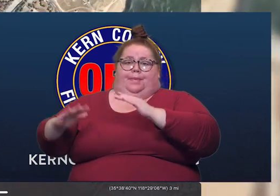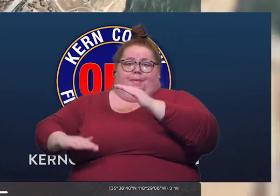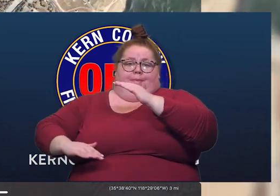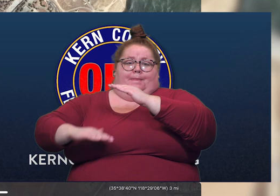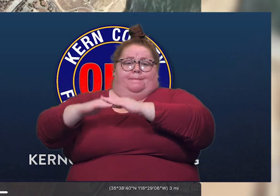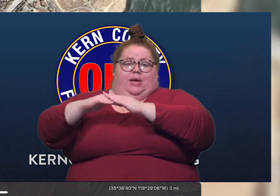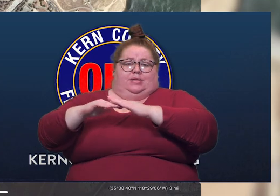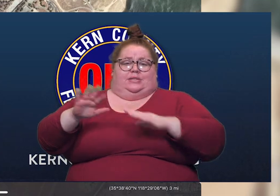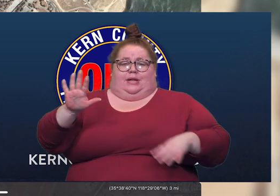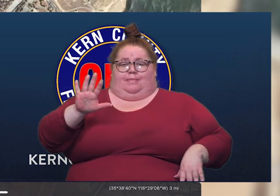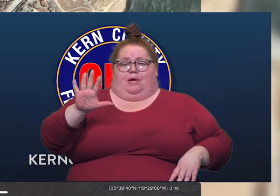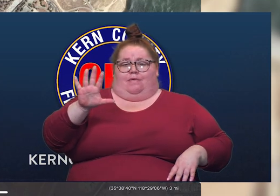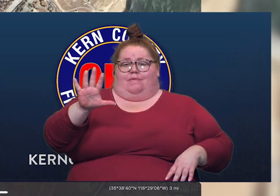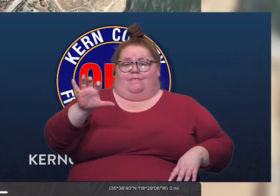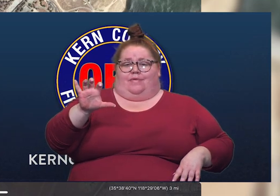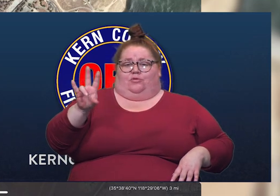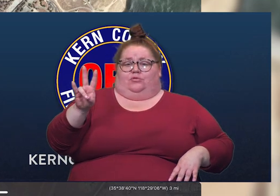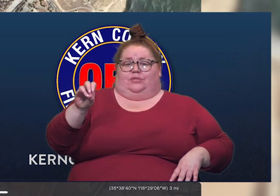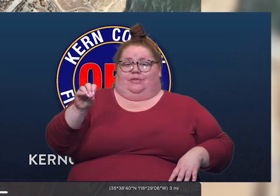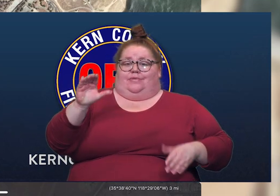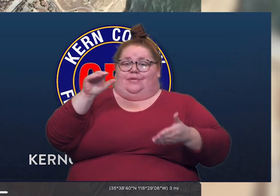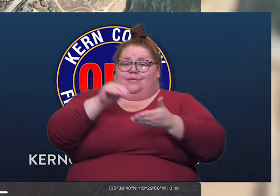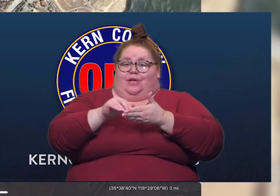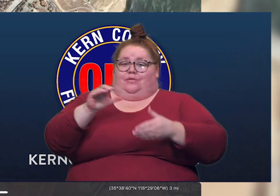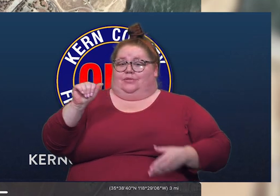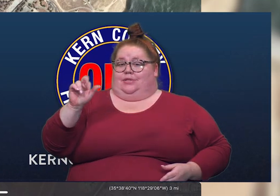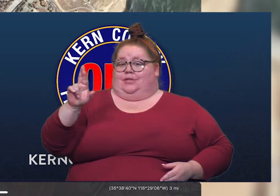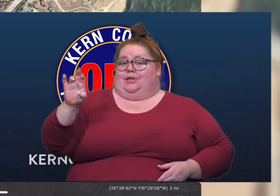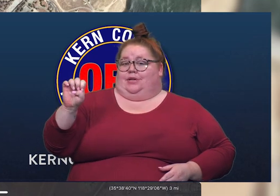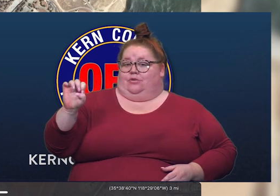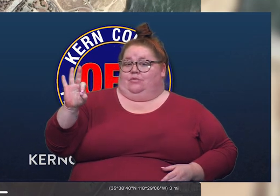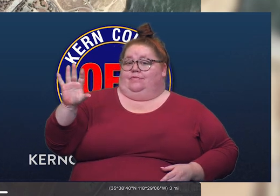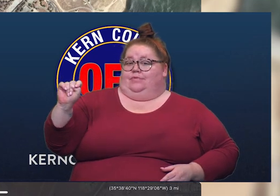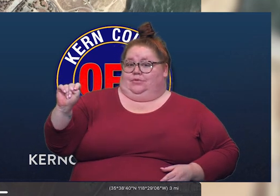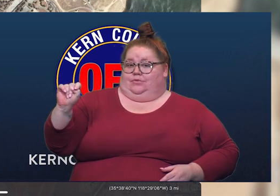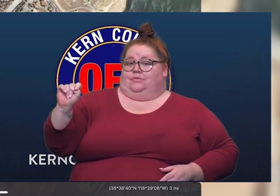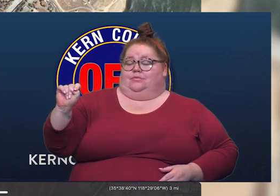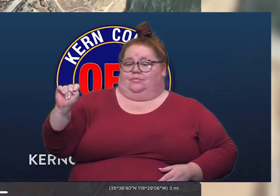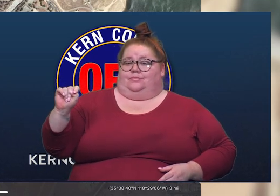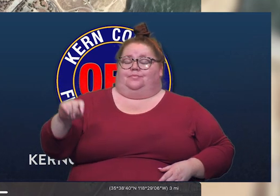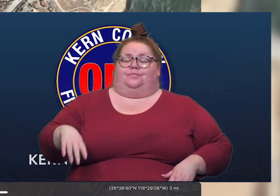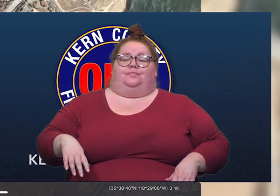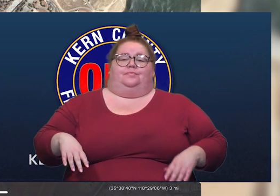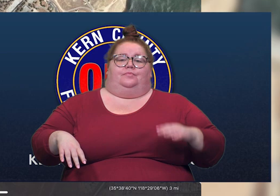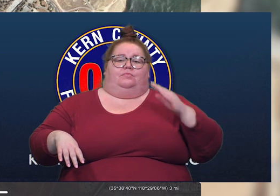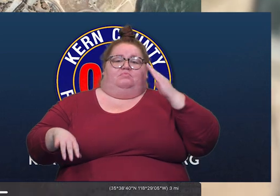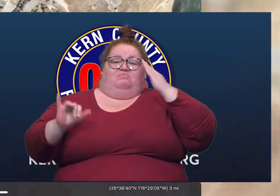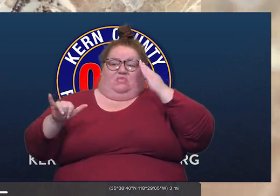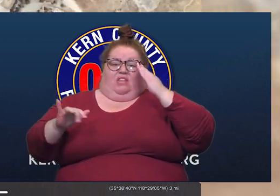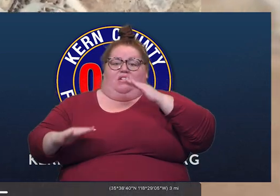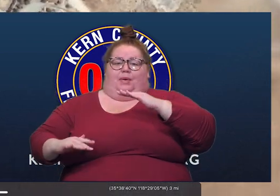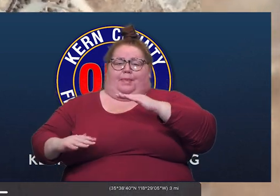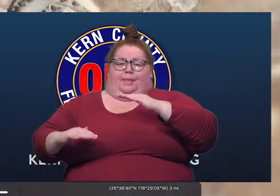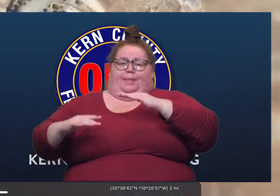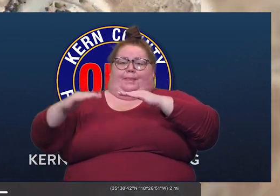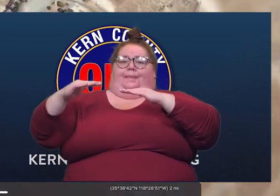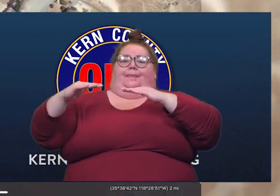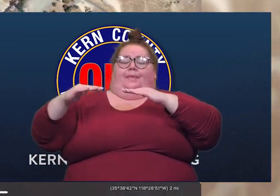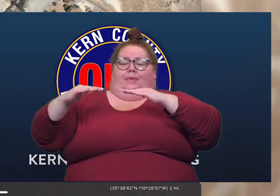Isabella is 570,000 acre feet is what it has. Once it gets to that portion,